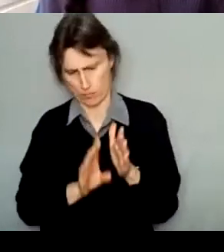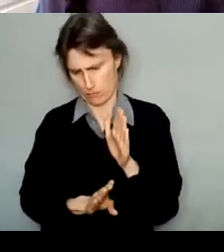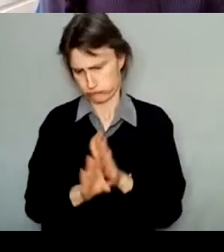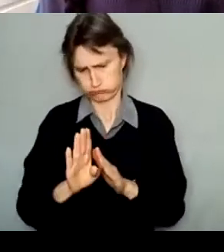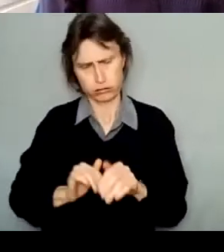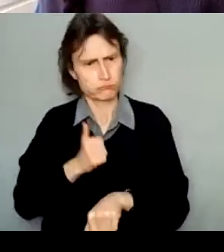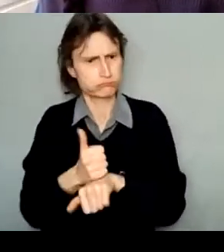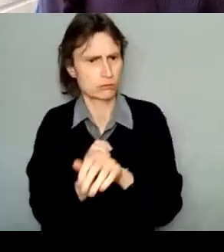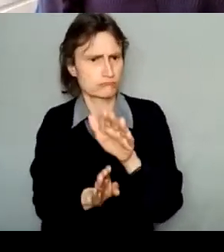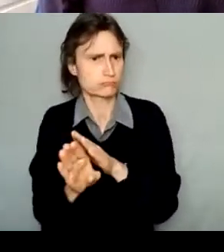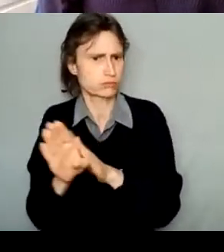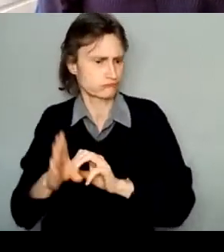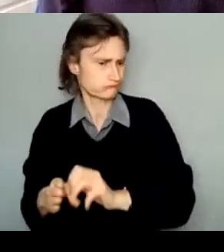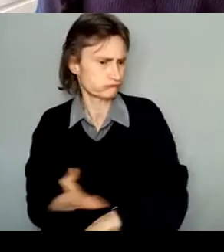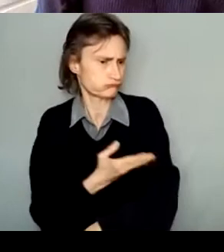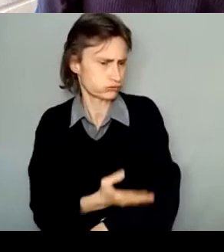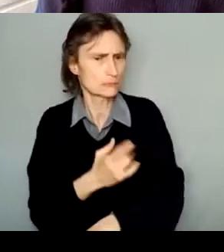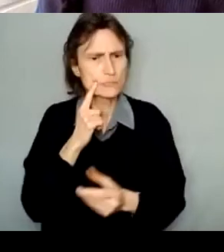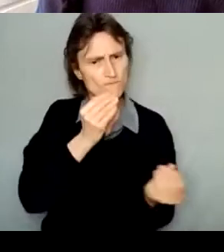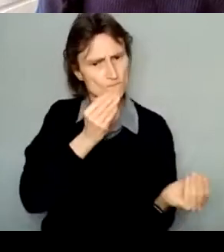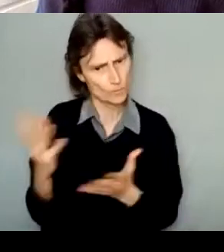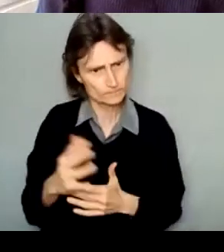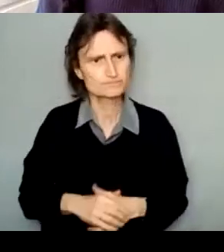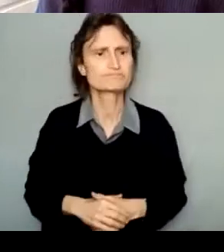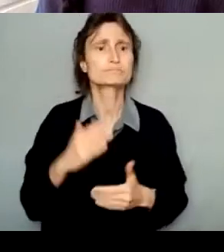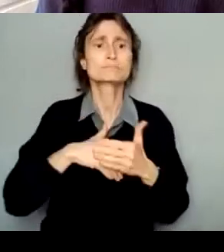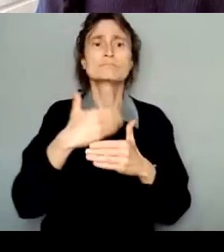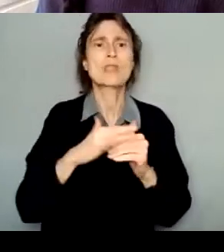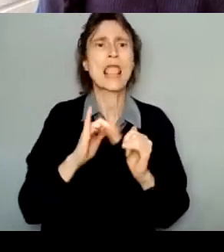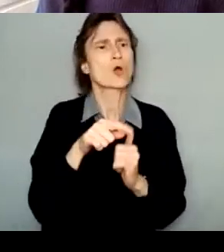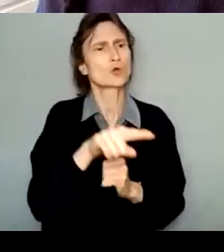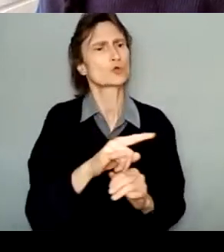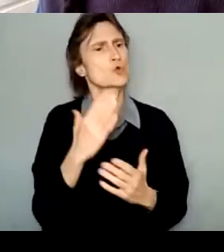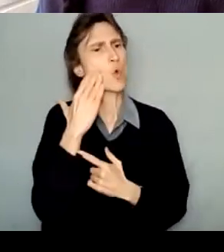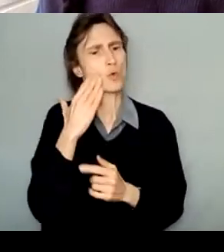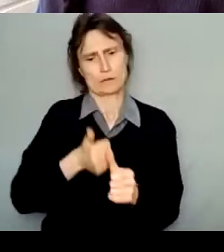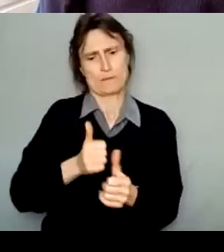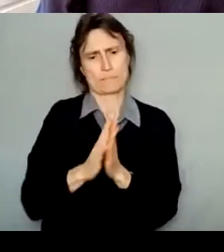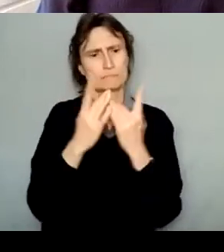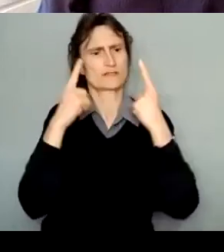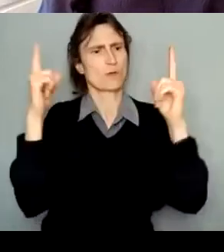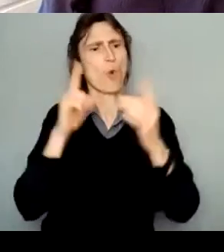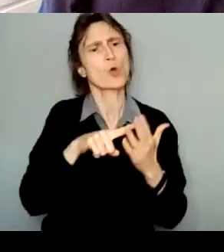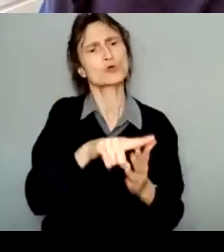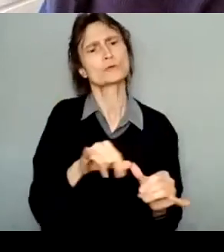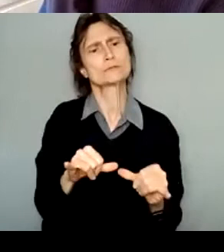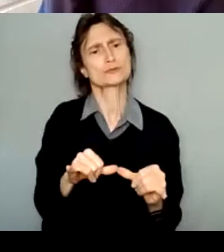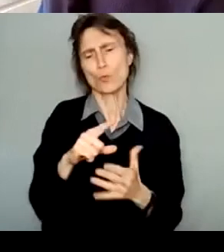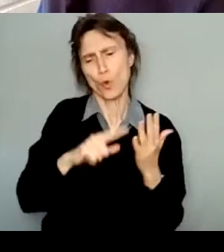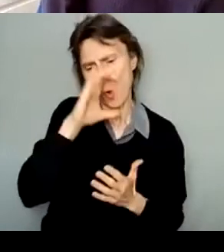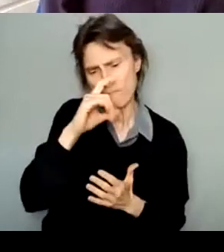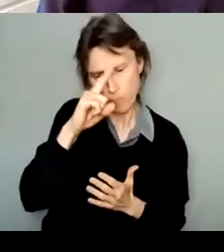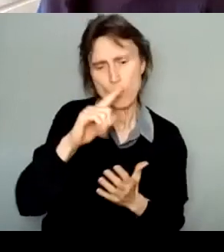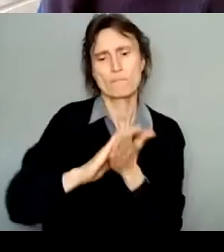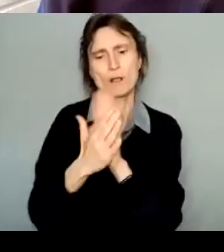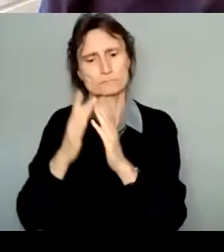Consider how you measure success, learning, or impact. What is helpful and meaningful to capture given this project, given your